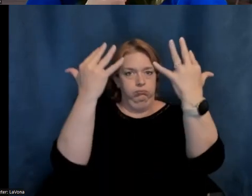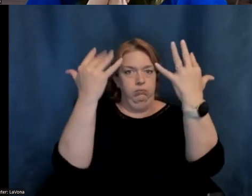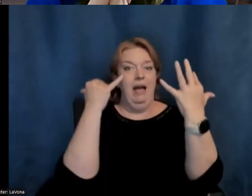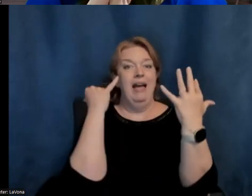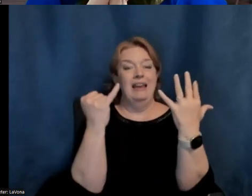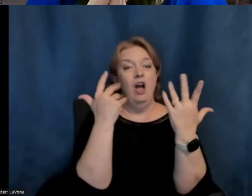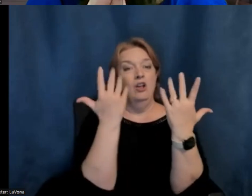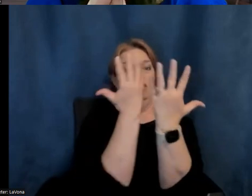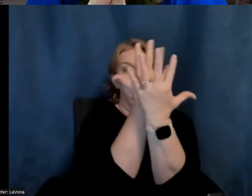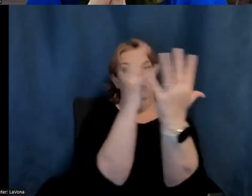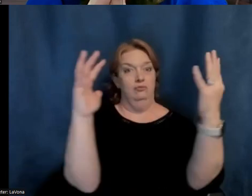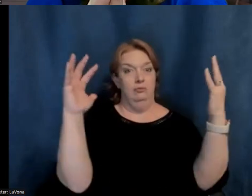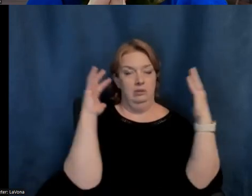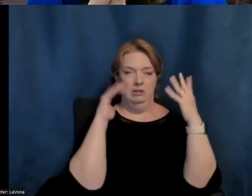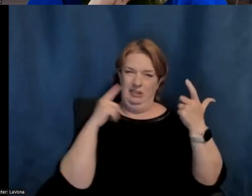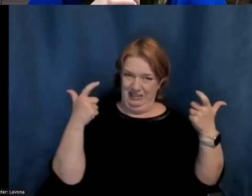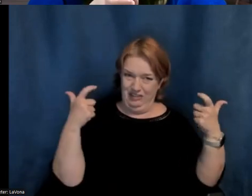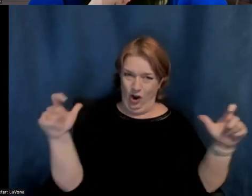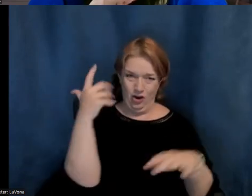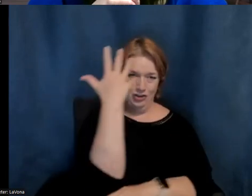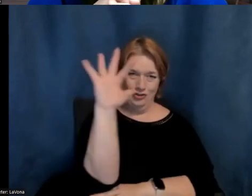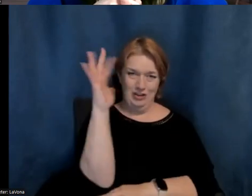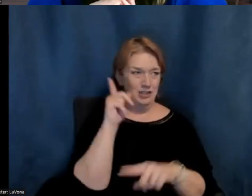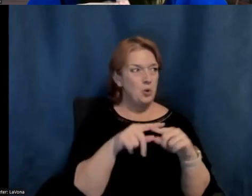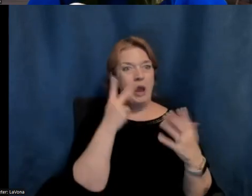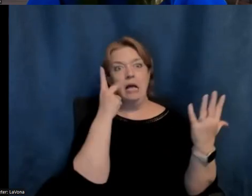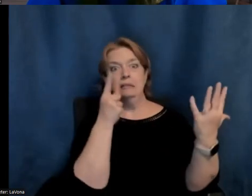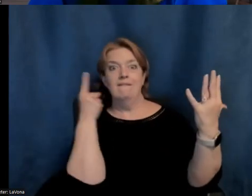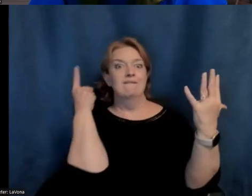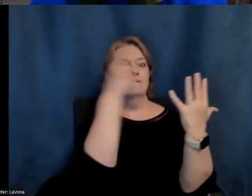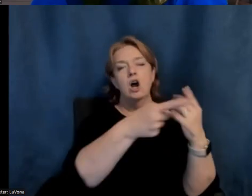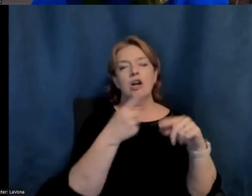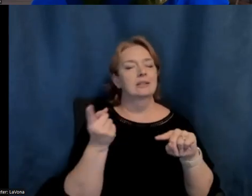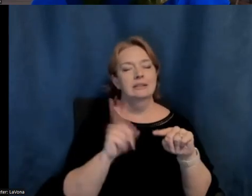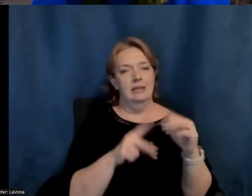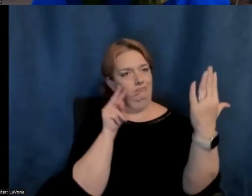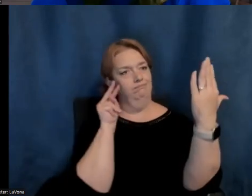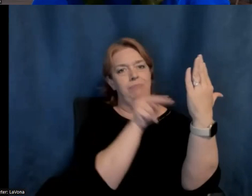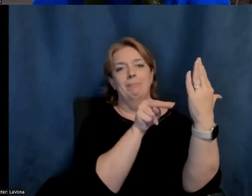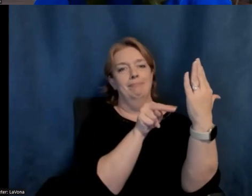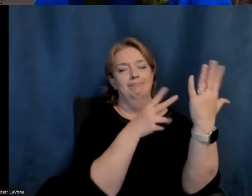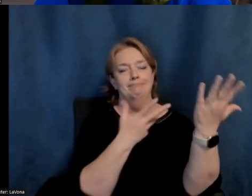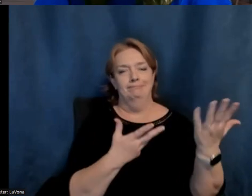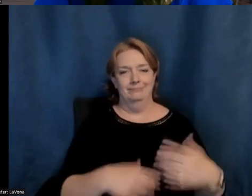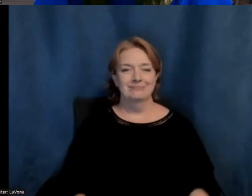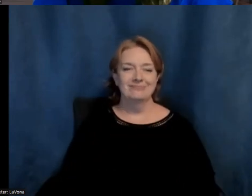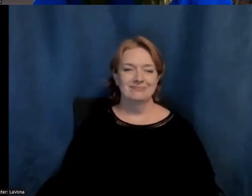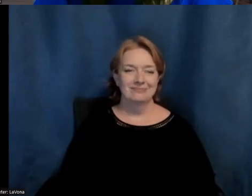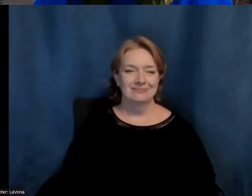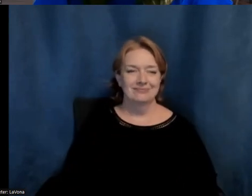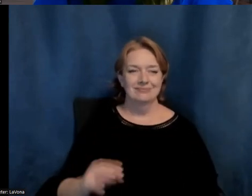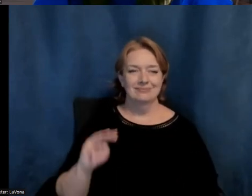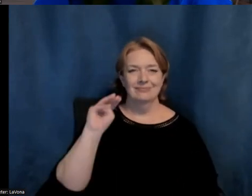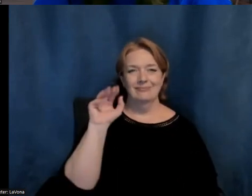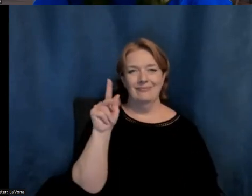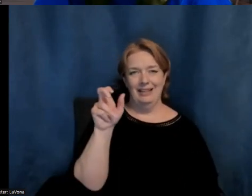are, you know, very large trees. Yeah, I like that. Yeah, there's been so many of the works. The field is quite